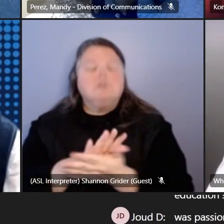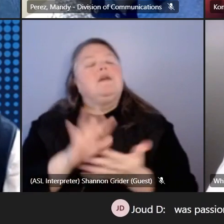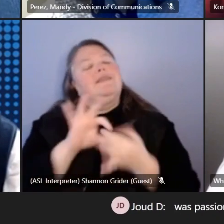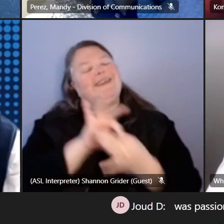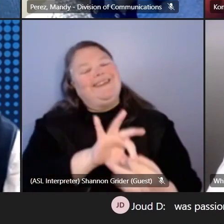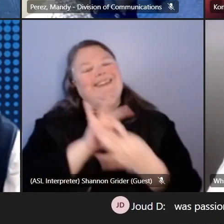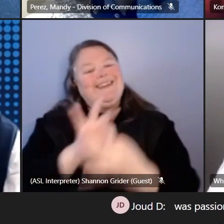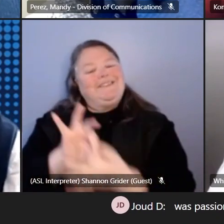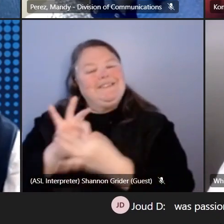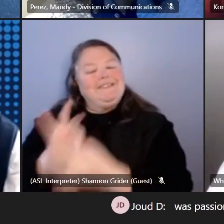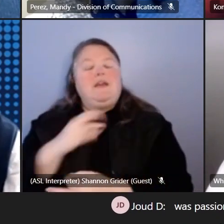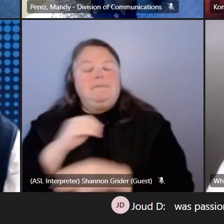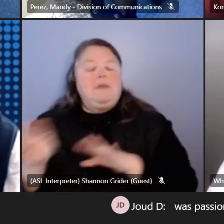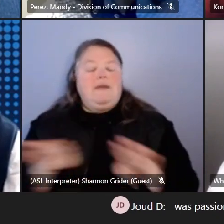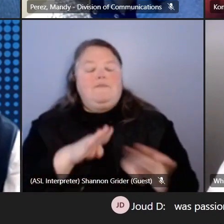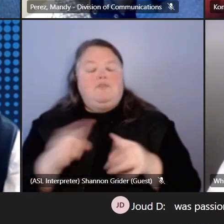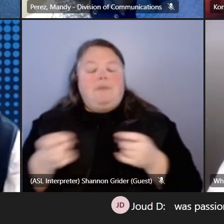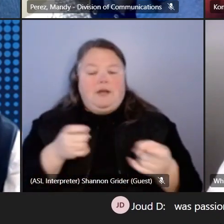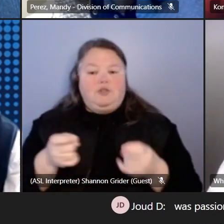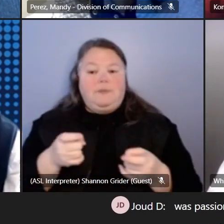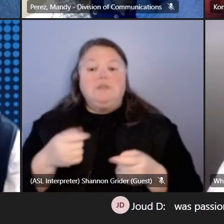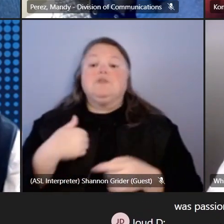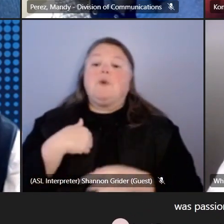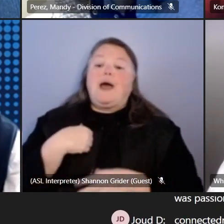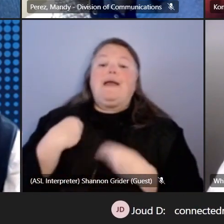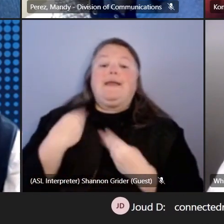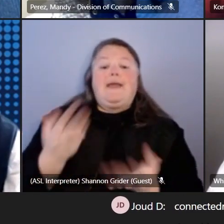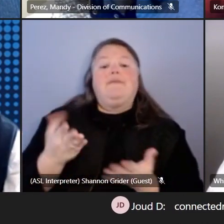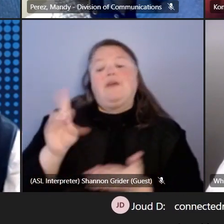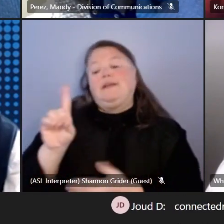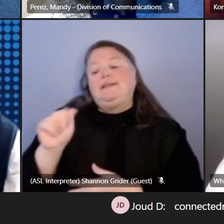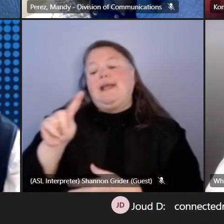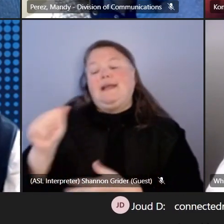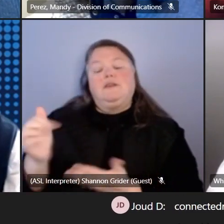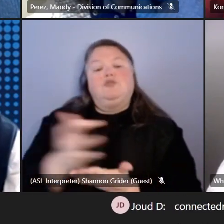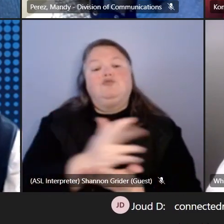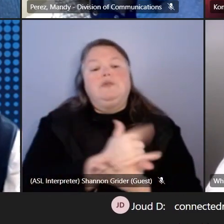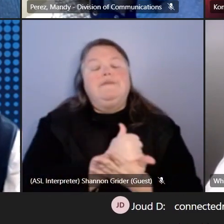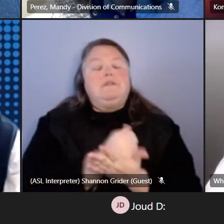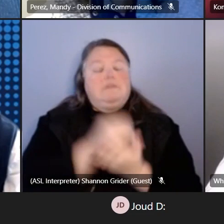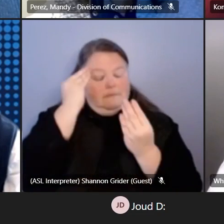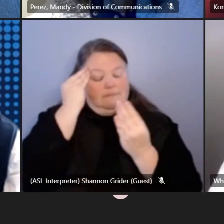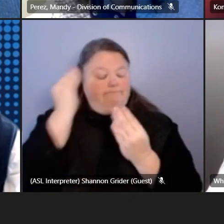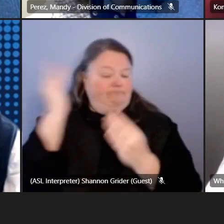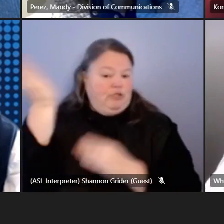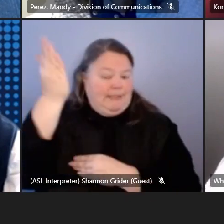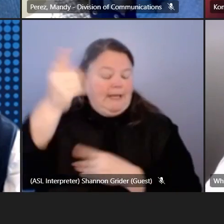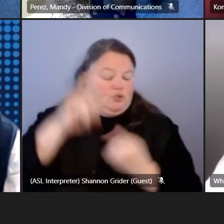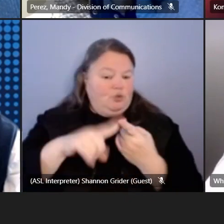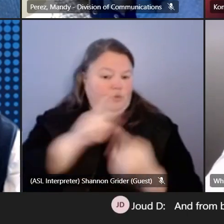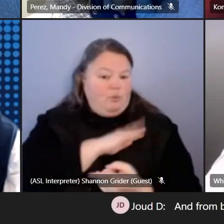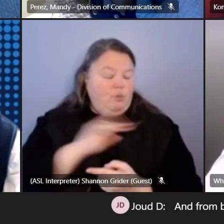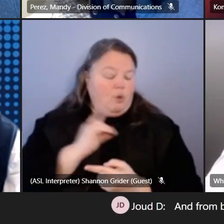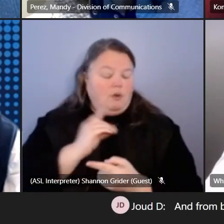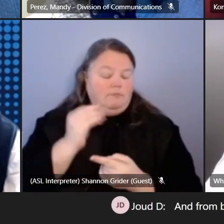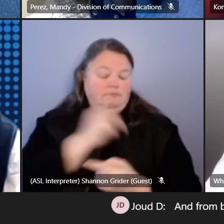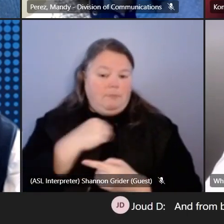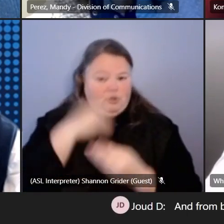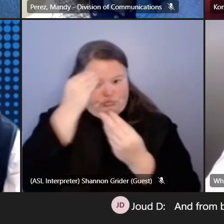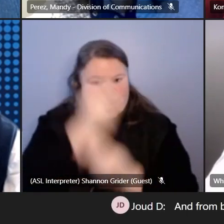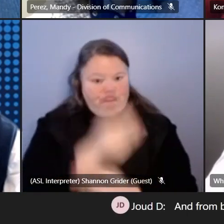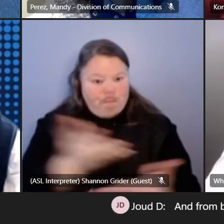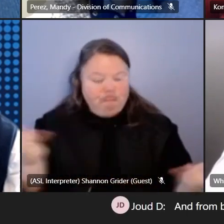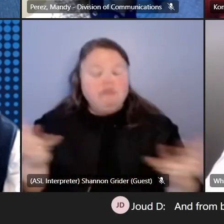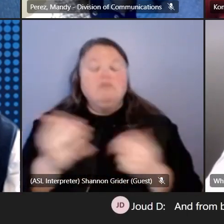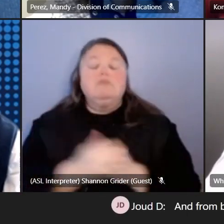and behavior management. So I got to give a data-driven presentation to the board members and basically I